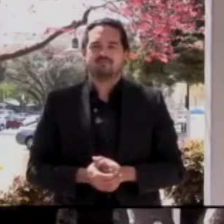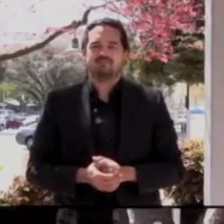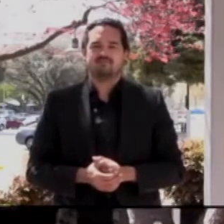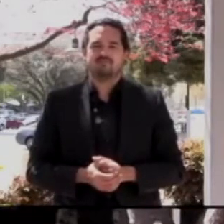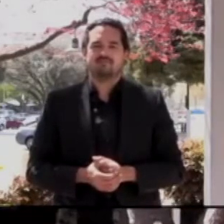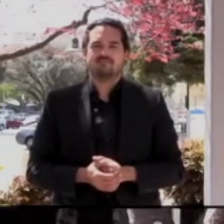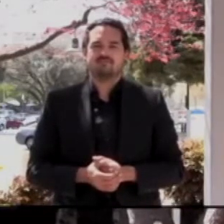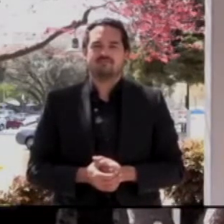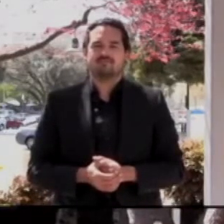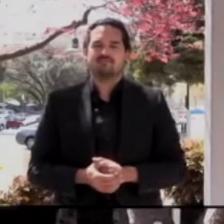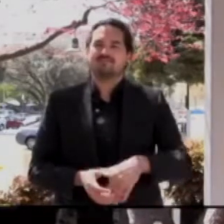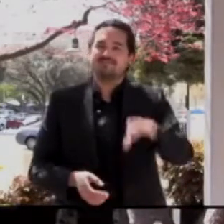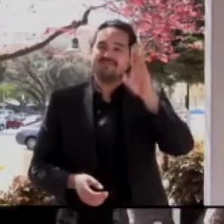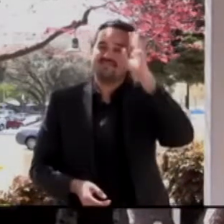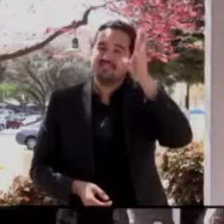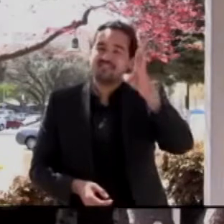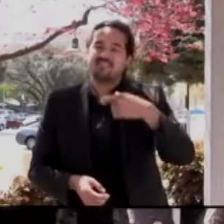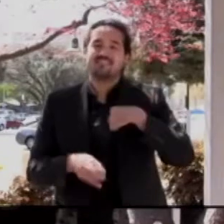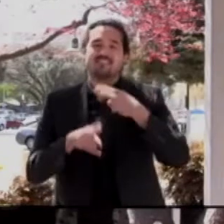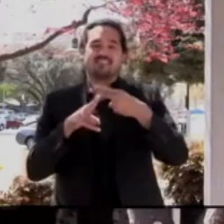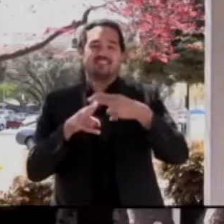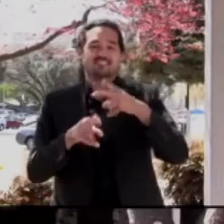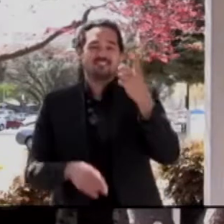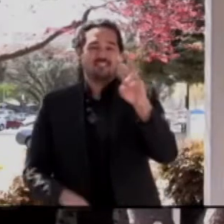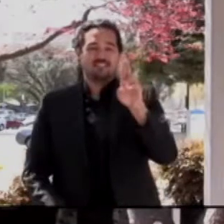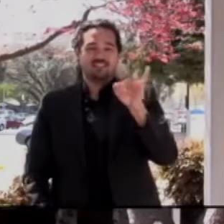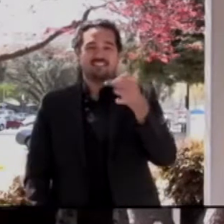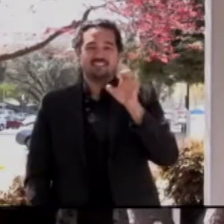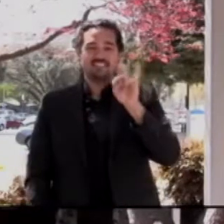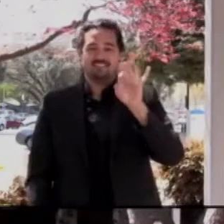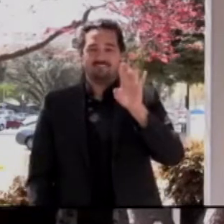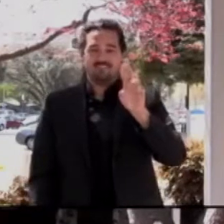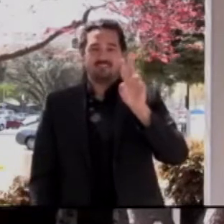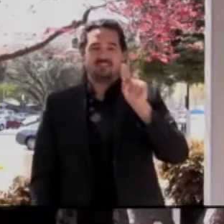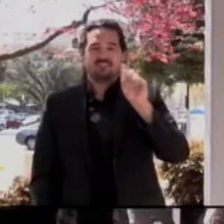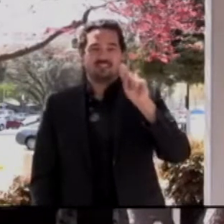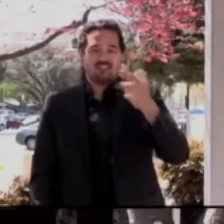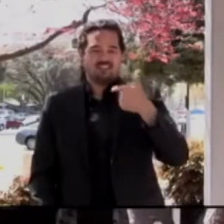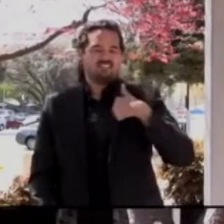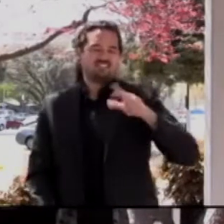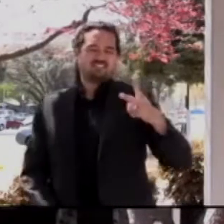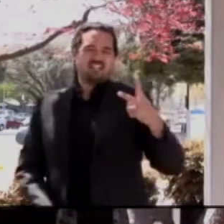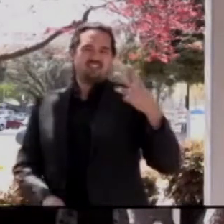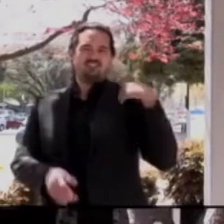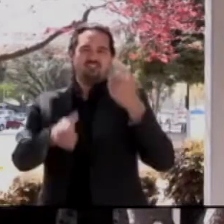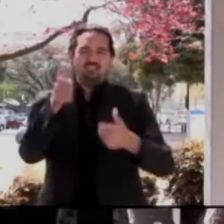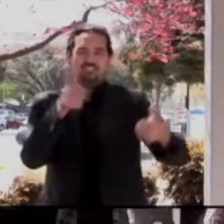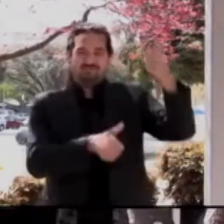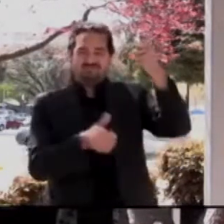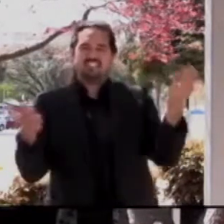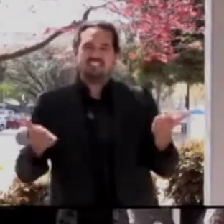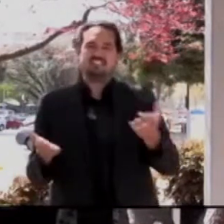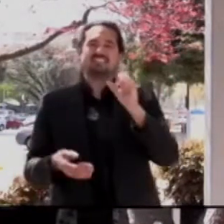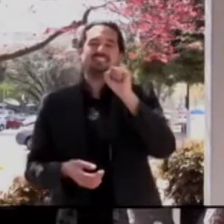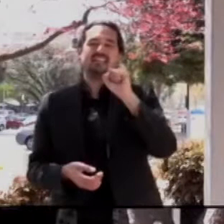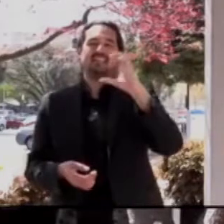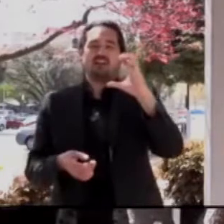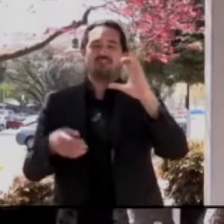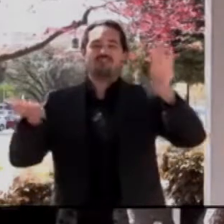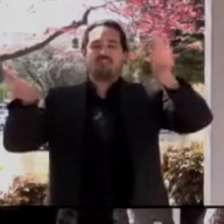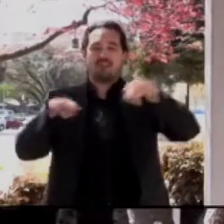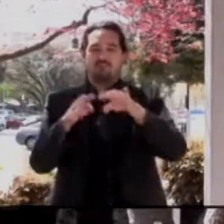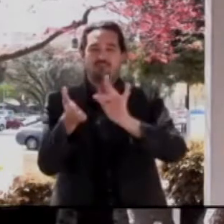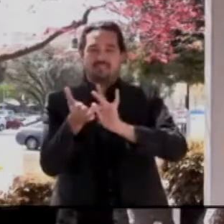Hi, I'm Dr. Jennifer Tong, associate chief medical officer for Santa Clara Valley Medical Center. With this expanded supply of vaccines,